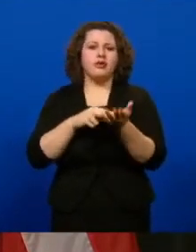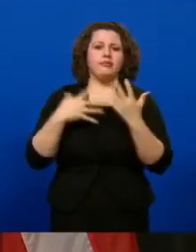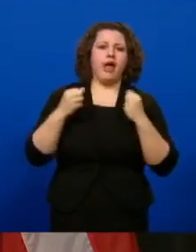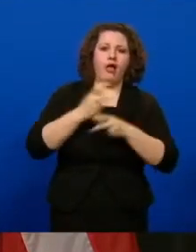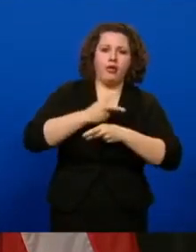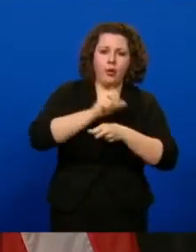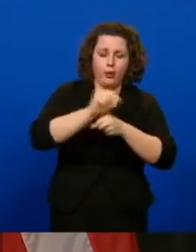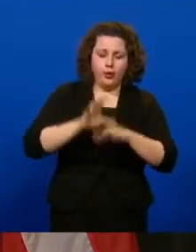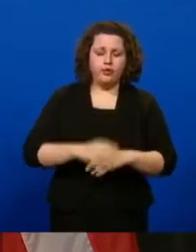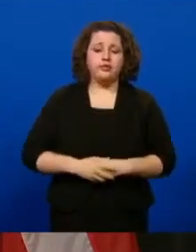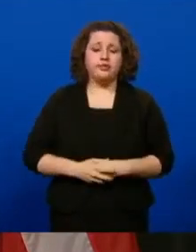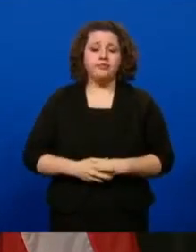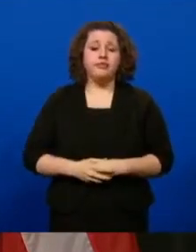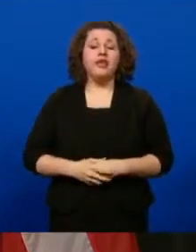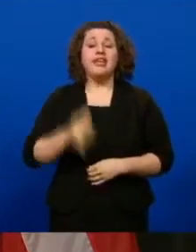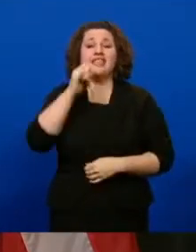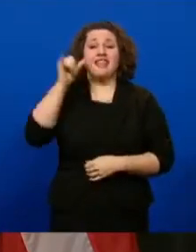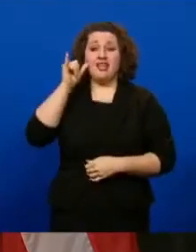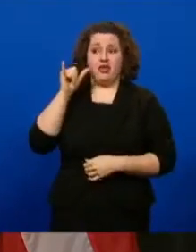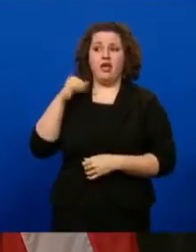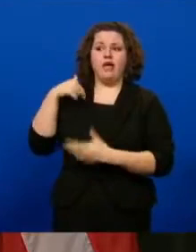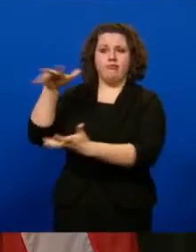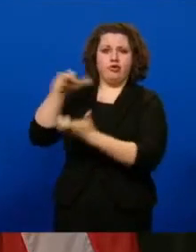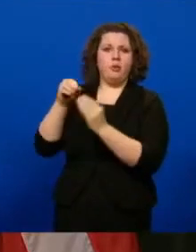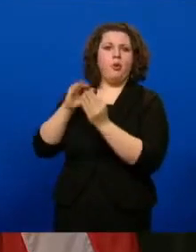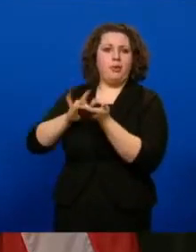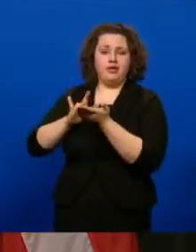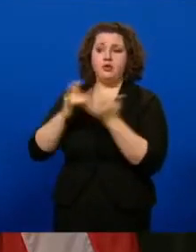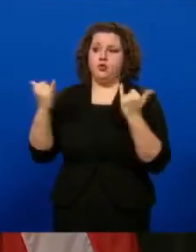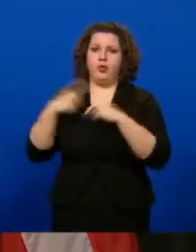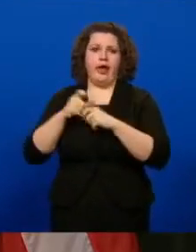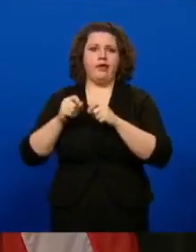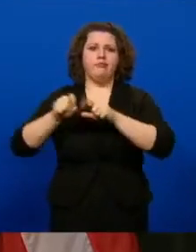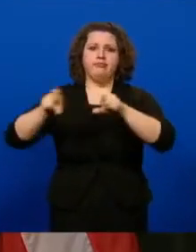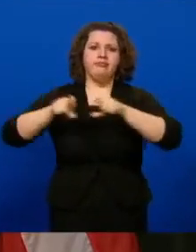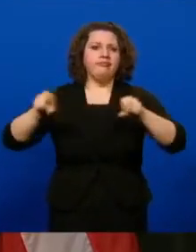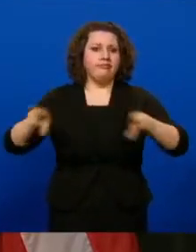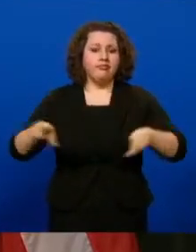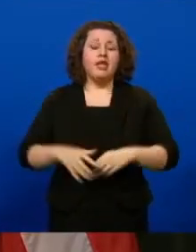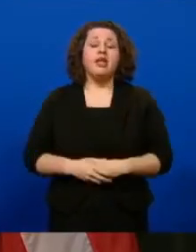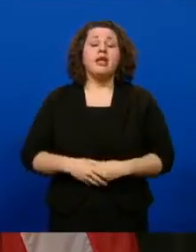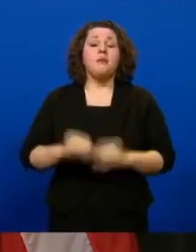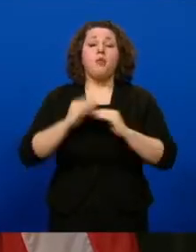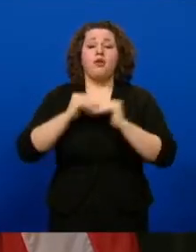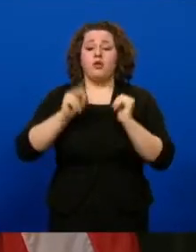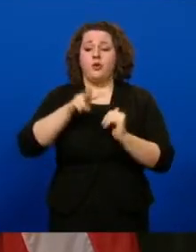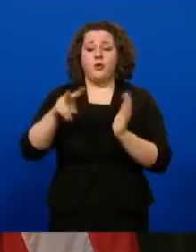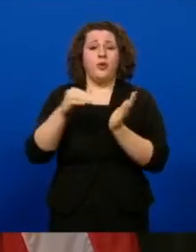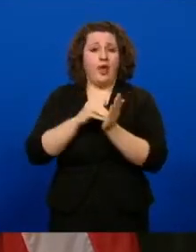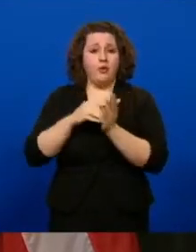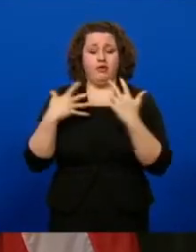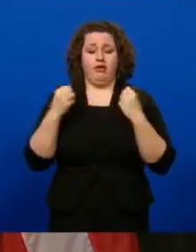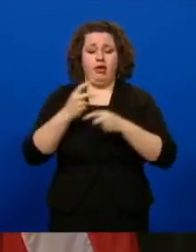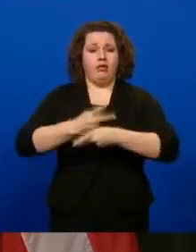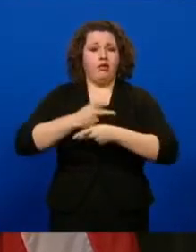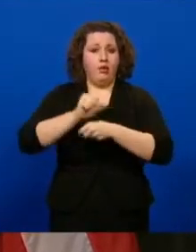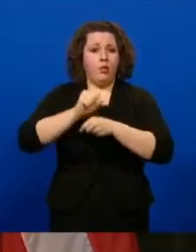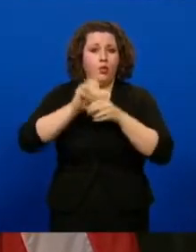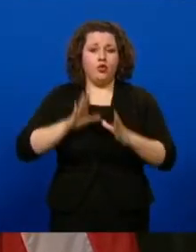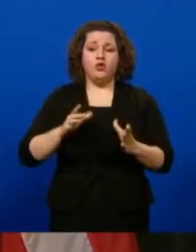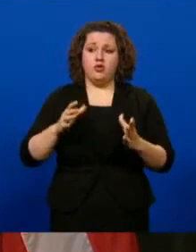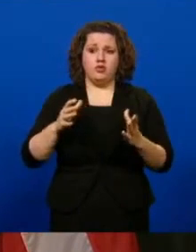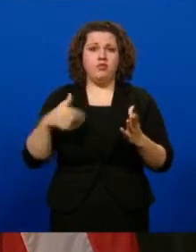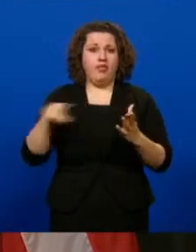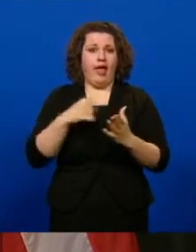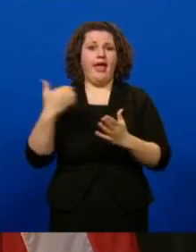Yesterday, we received another shipment, and it's already being administered today, and more than 22,000 health care workers have now